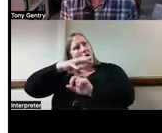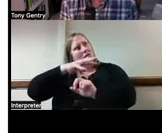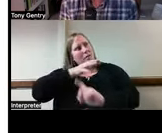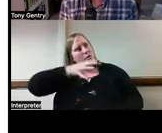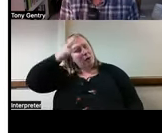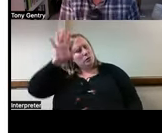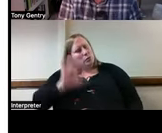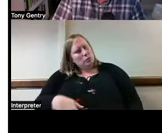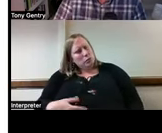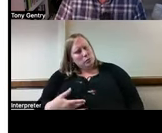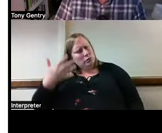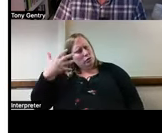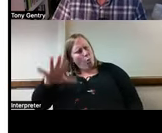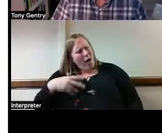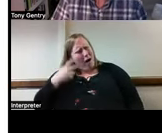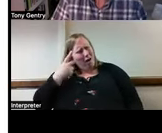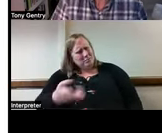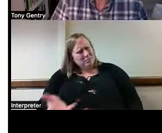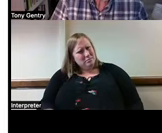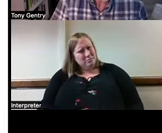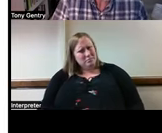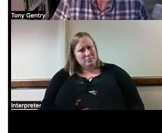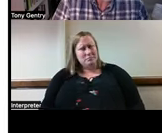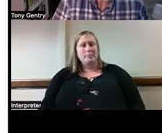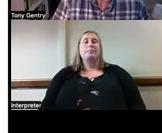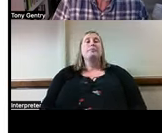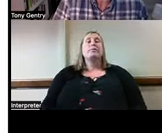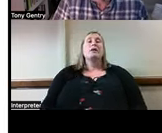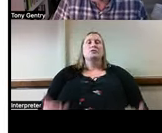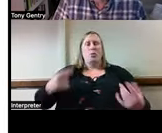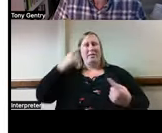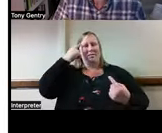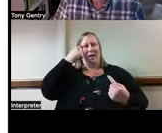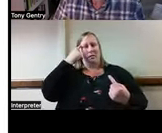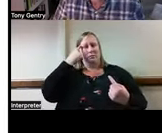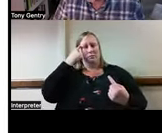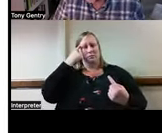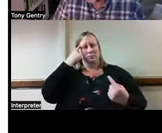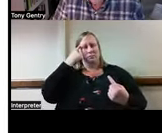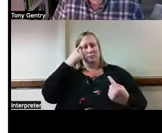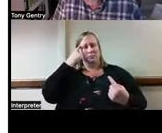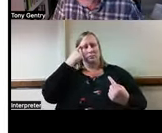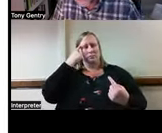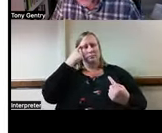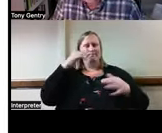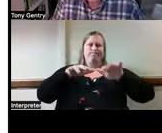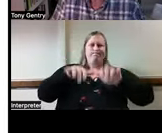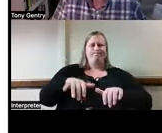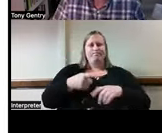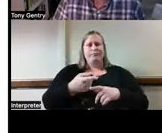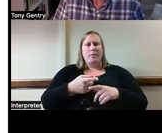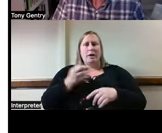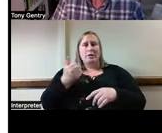extreme. So please take a few moments and on your own paper at home, write down